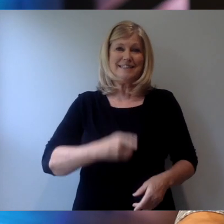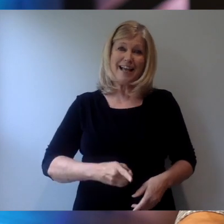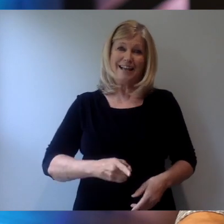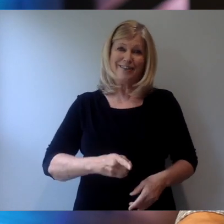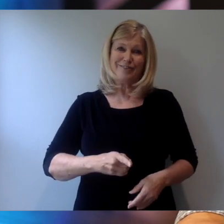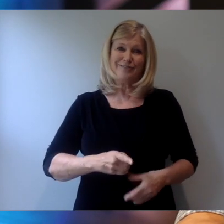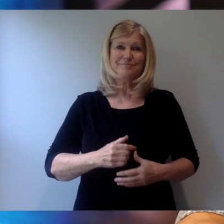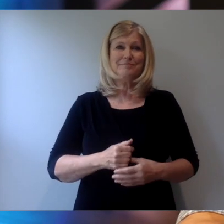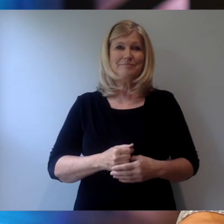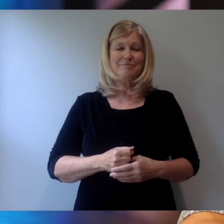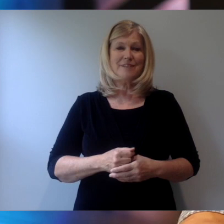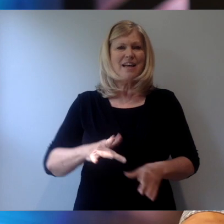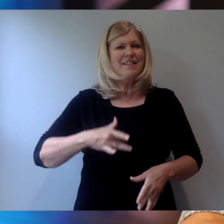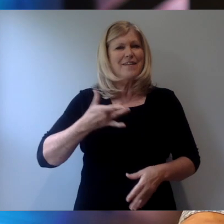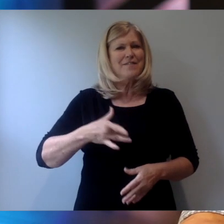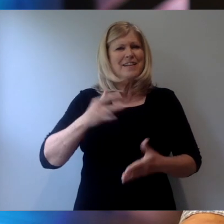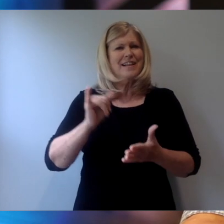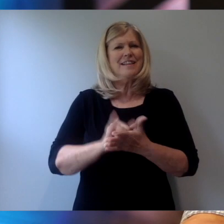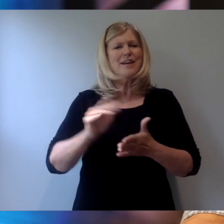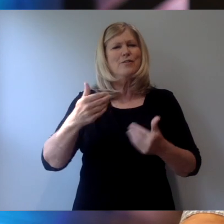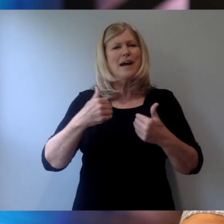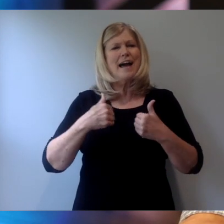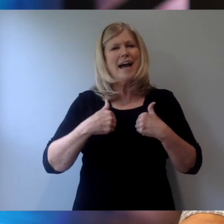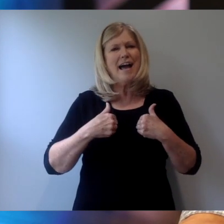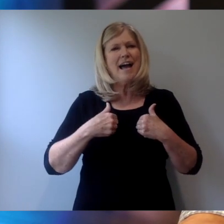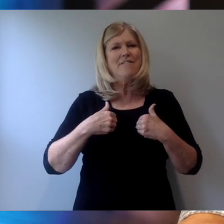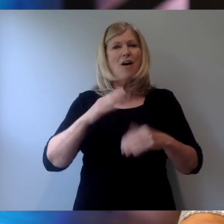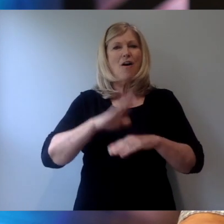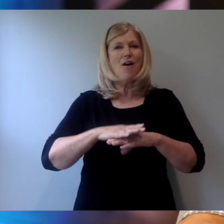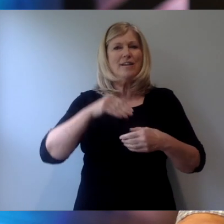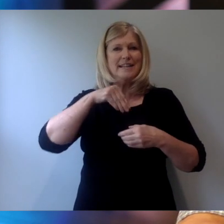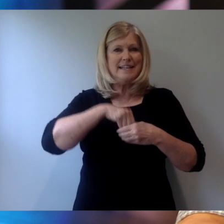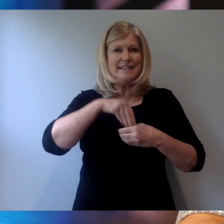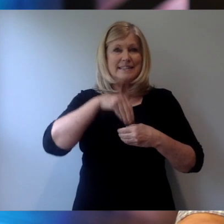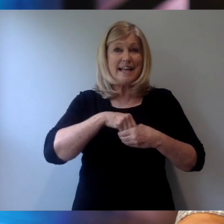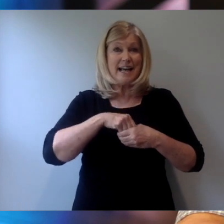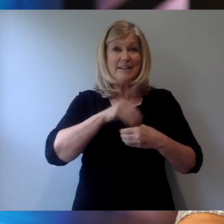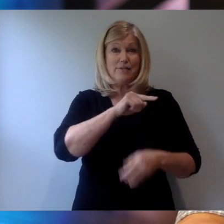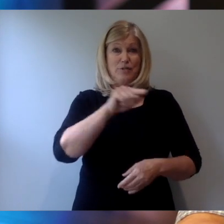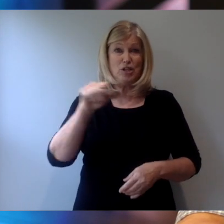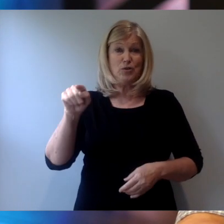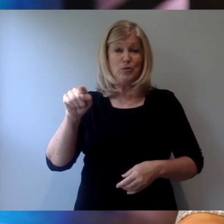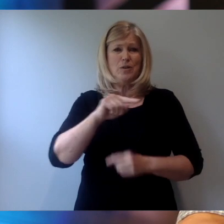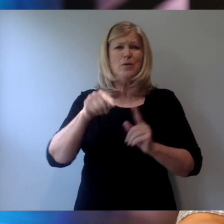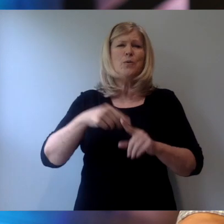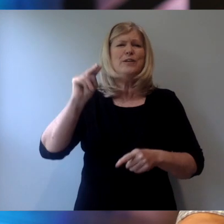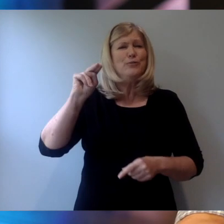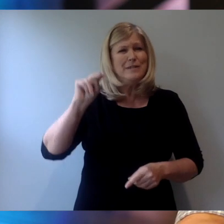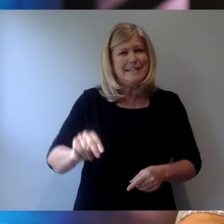The feeling that you have on the inside of you when you need